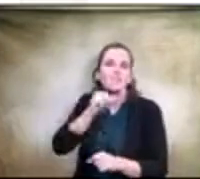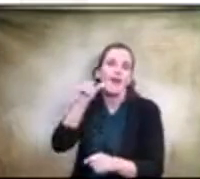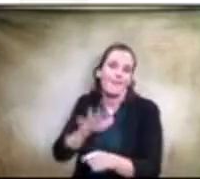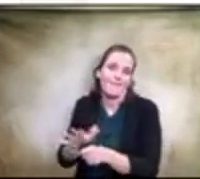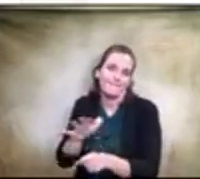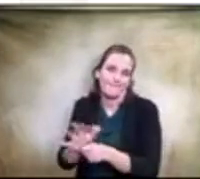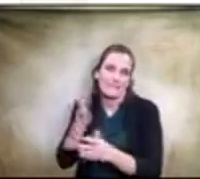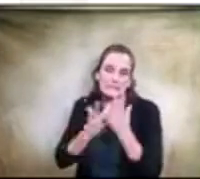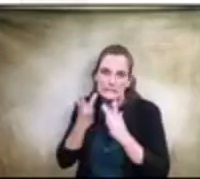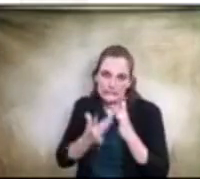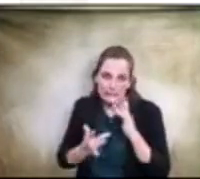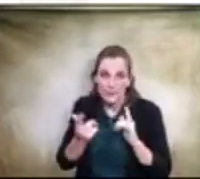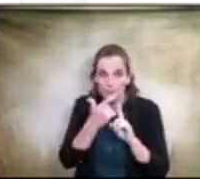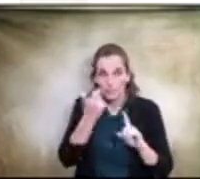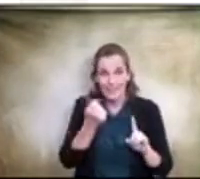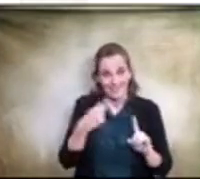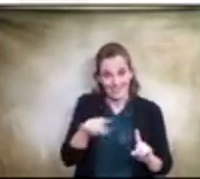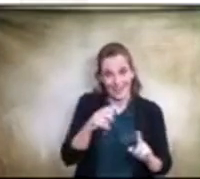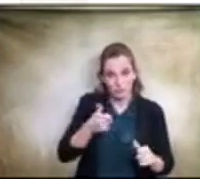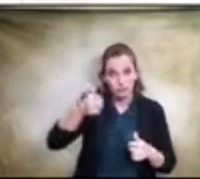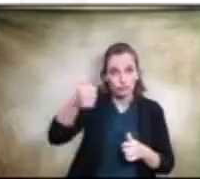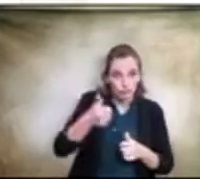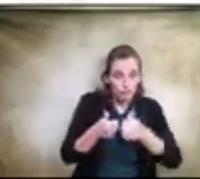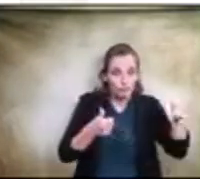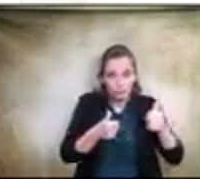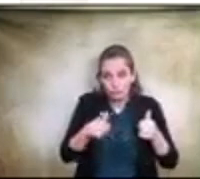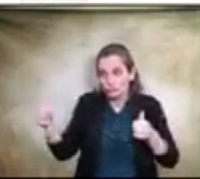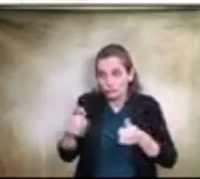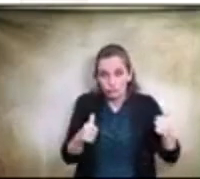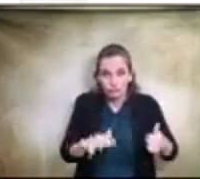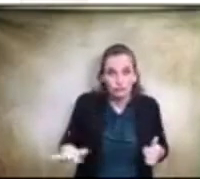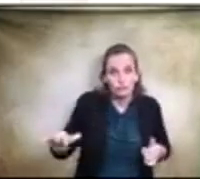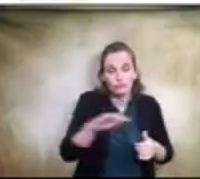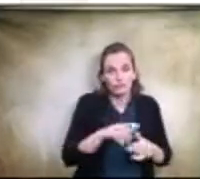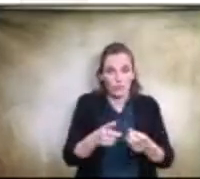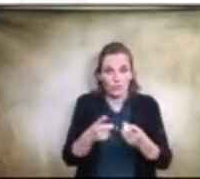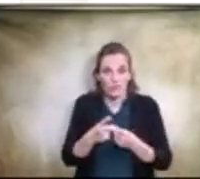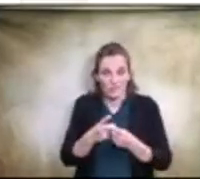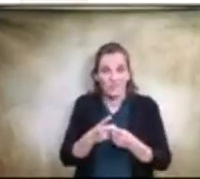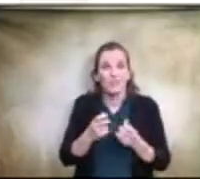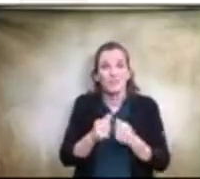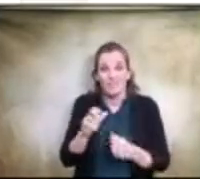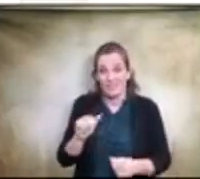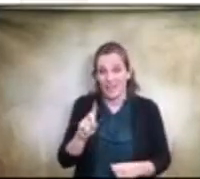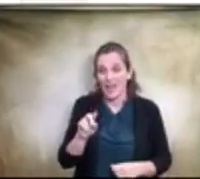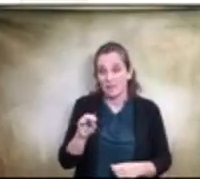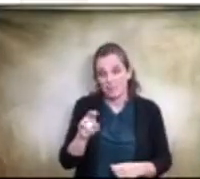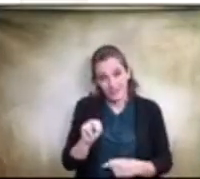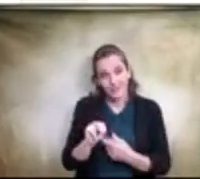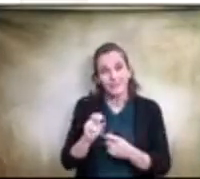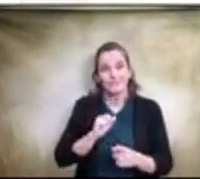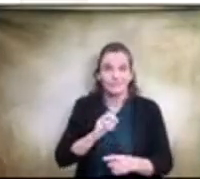throughout the district by um administration staff um principals teachers